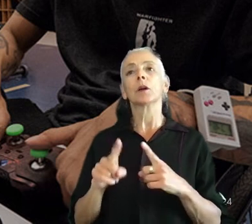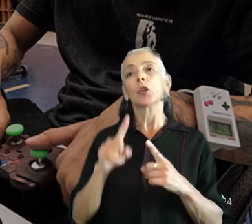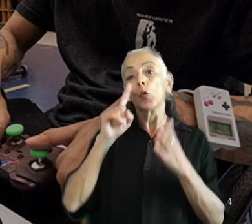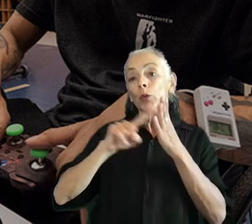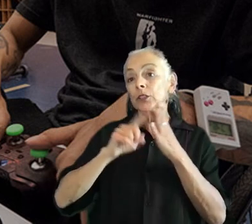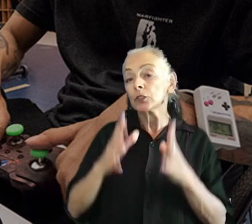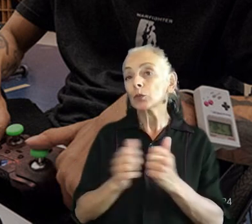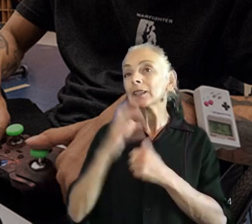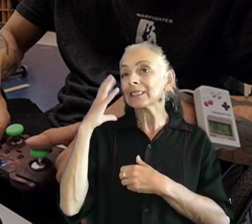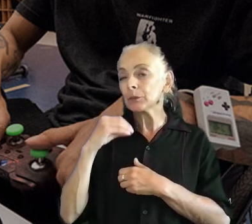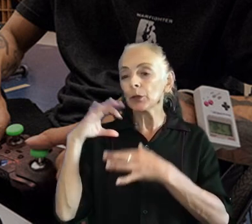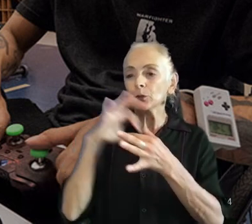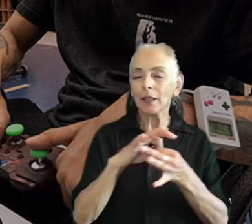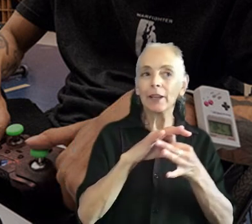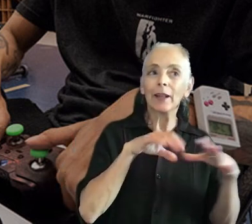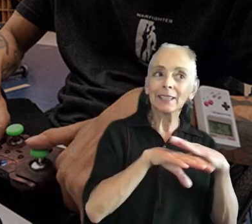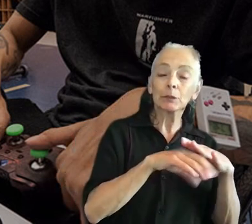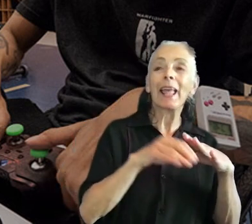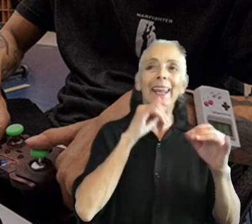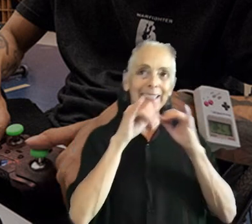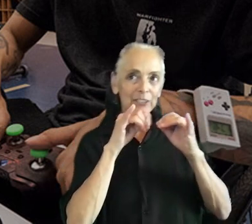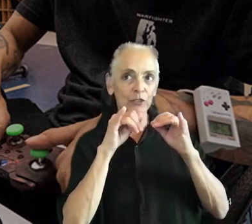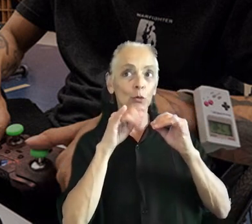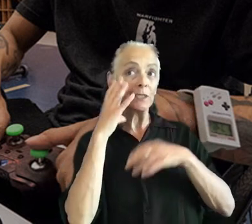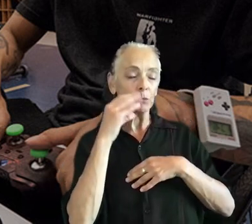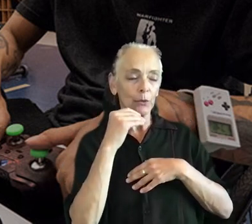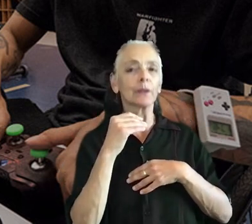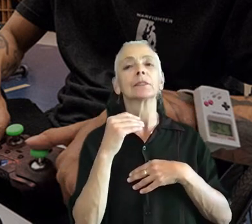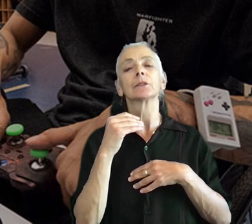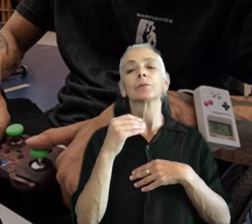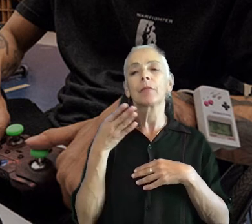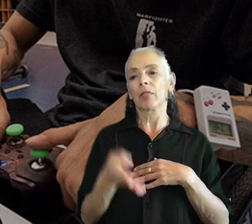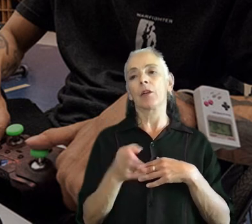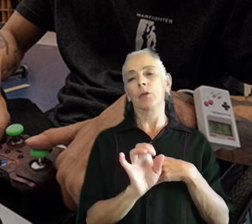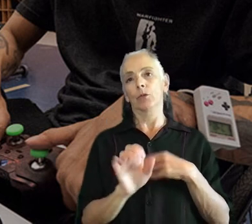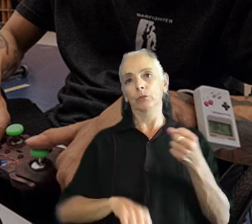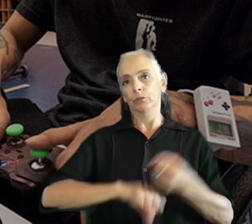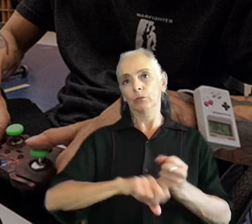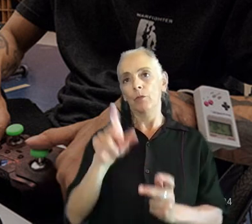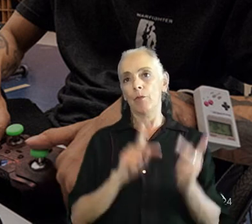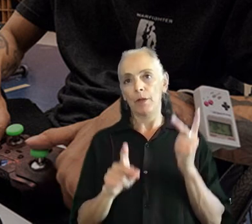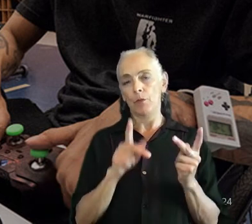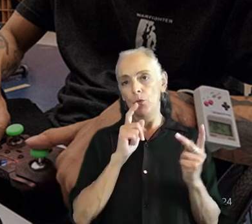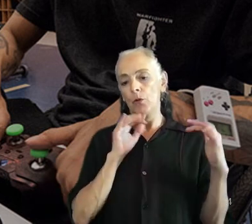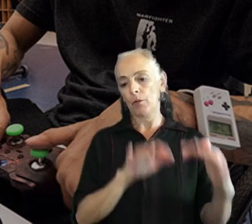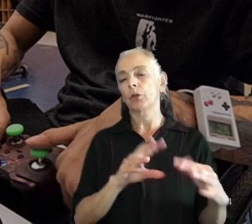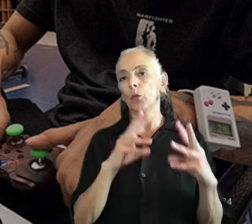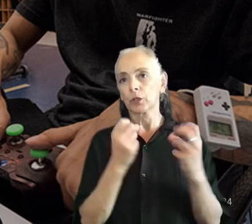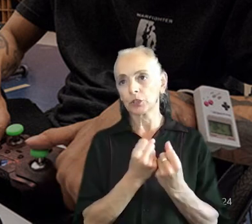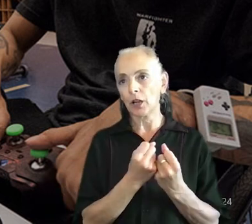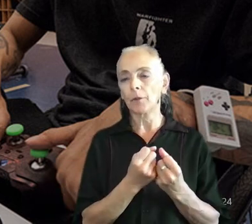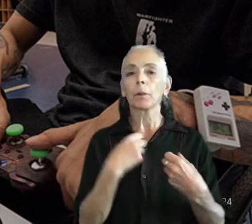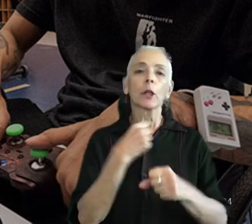accessibility and interviewing are there to support the people attending the workshop in creating interview guides,